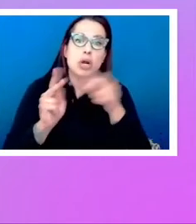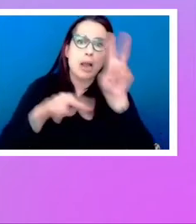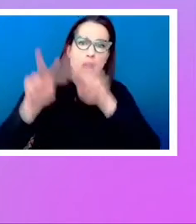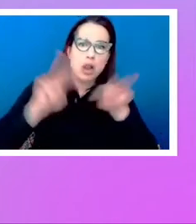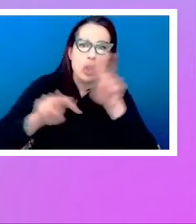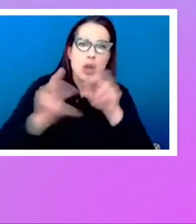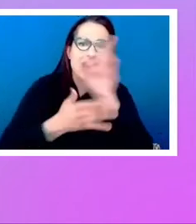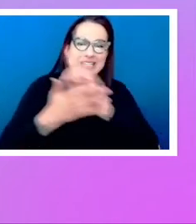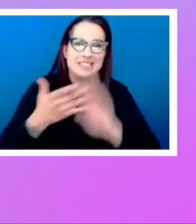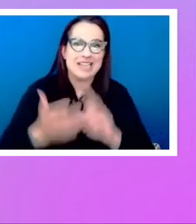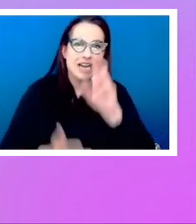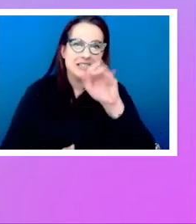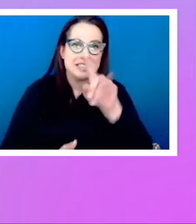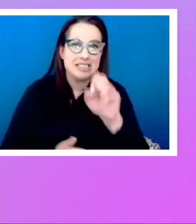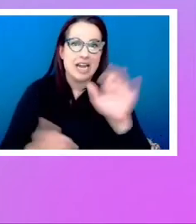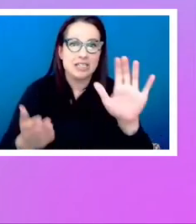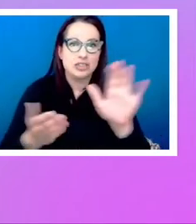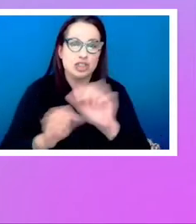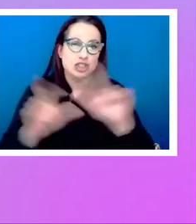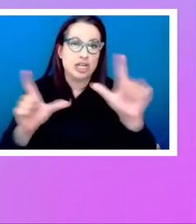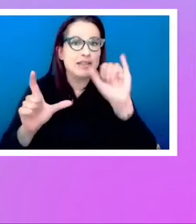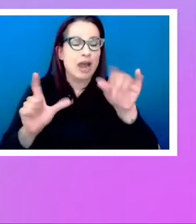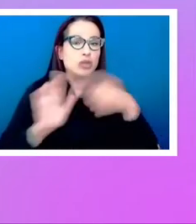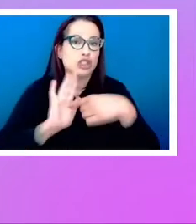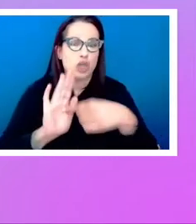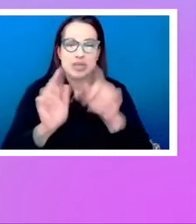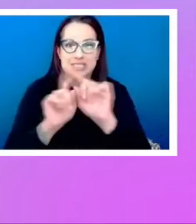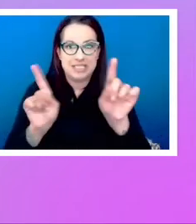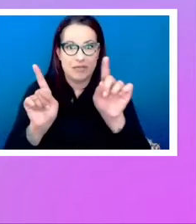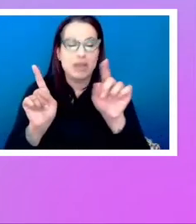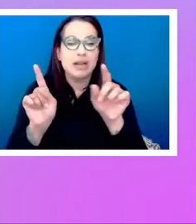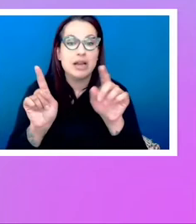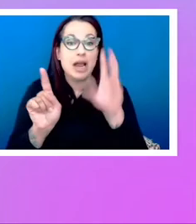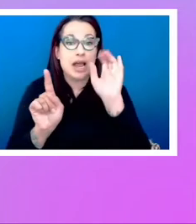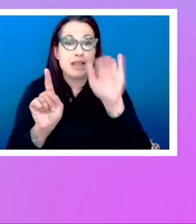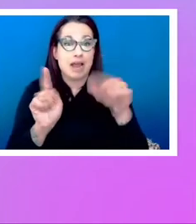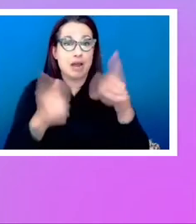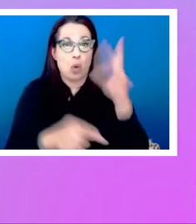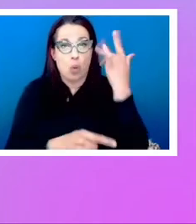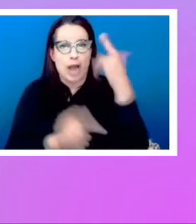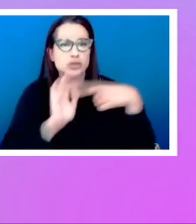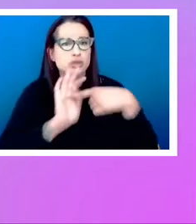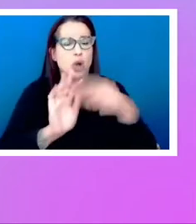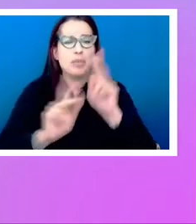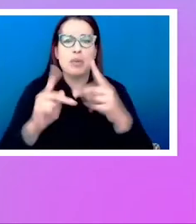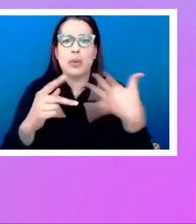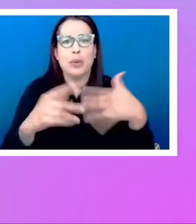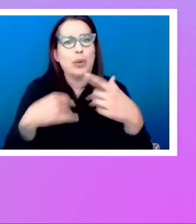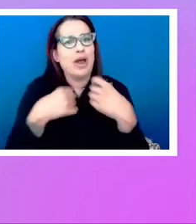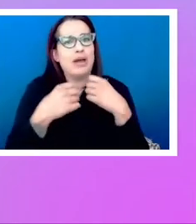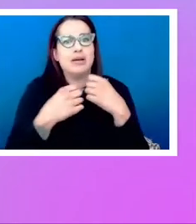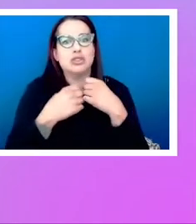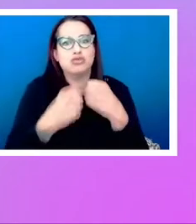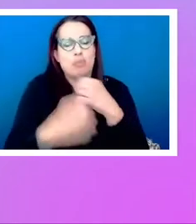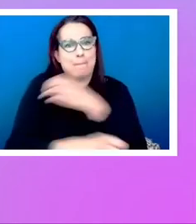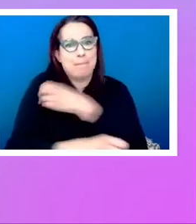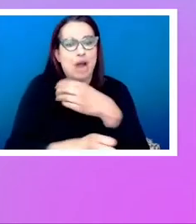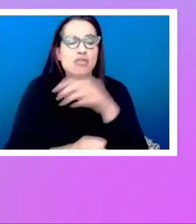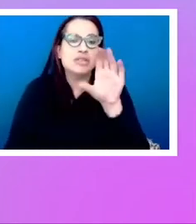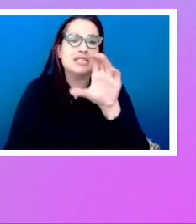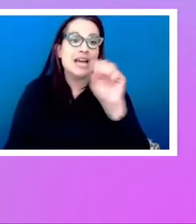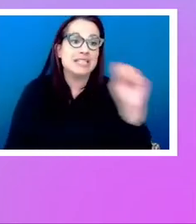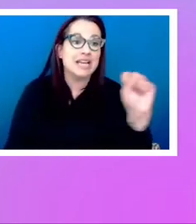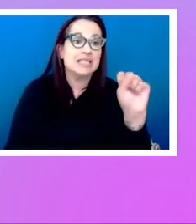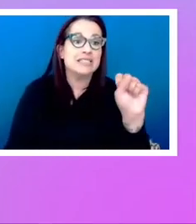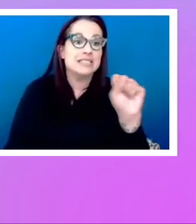display it totally differently. And that was really just sort of show people how powerful CSS was and how it would let them, you know, separate